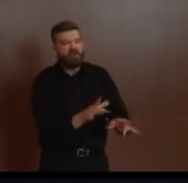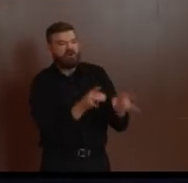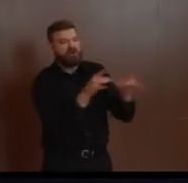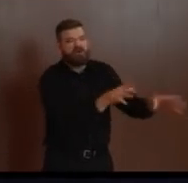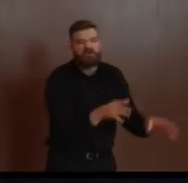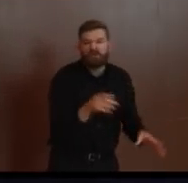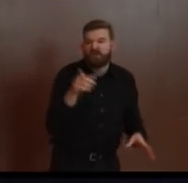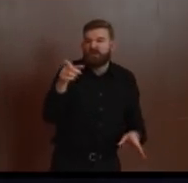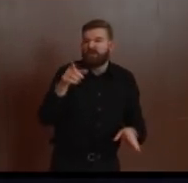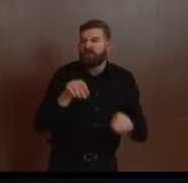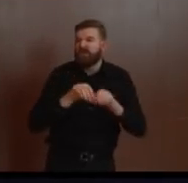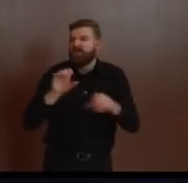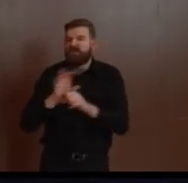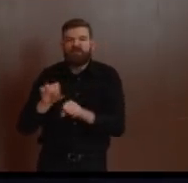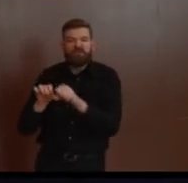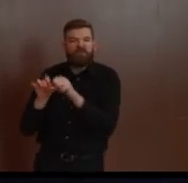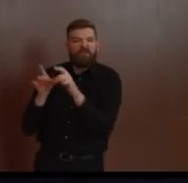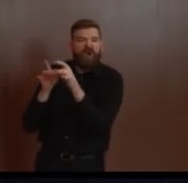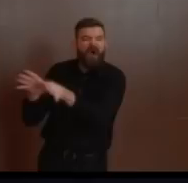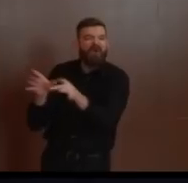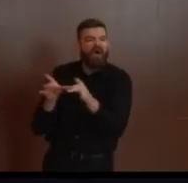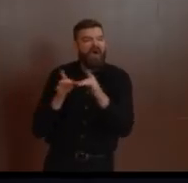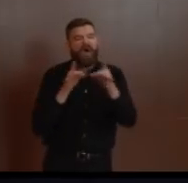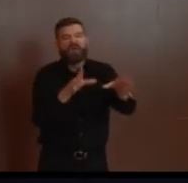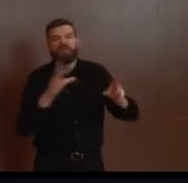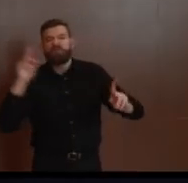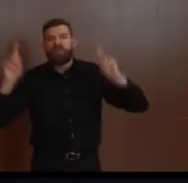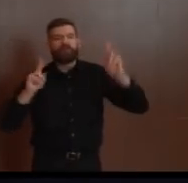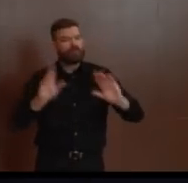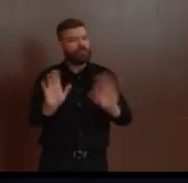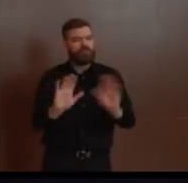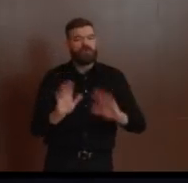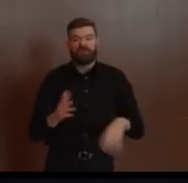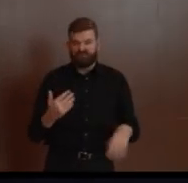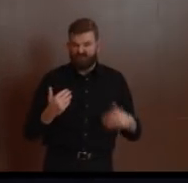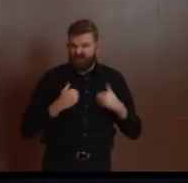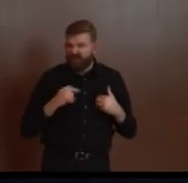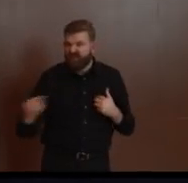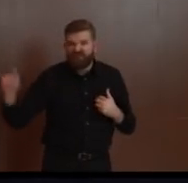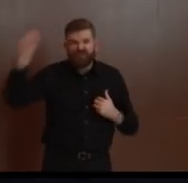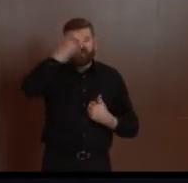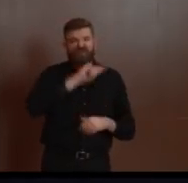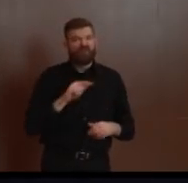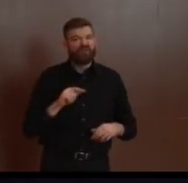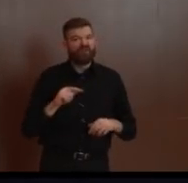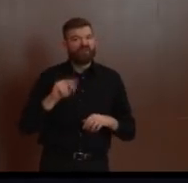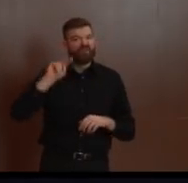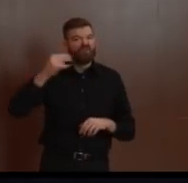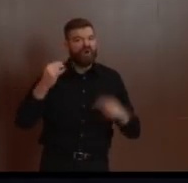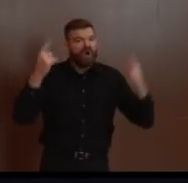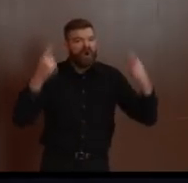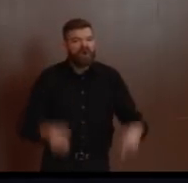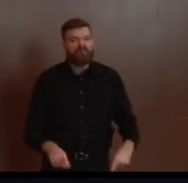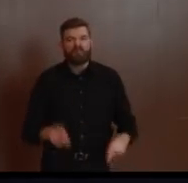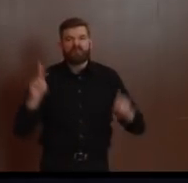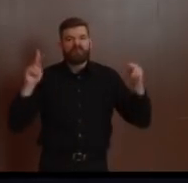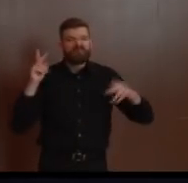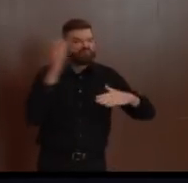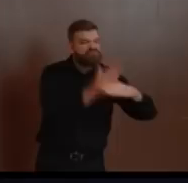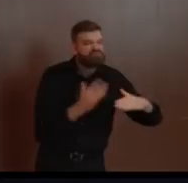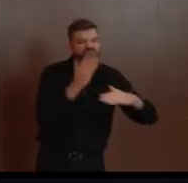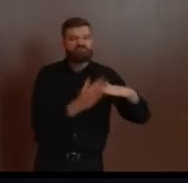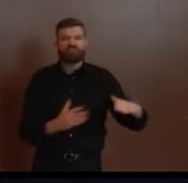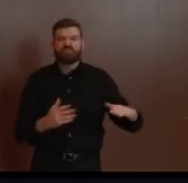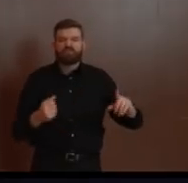discrimination, of harassment, and even assault against people of East Asian descent. We can't let ignorance or fear of COVID